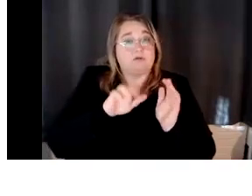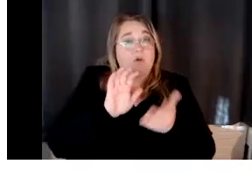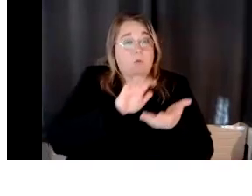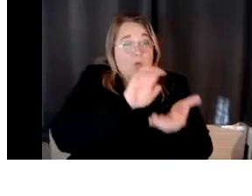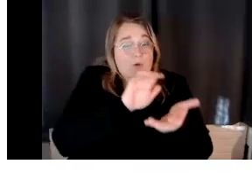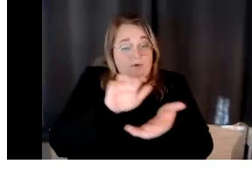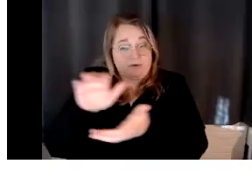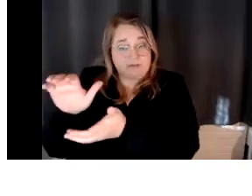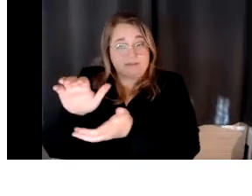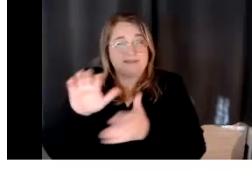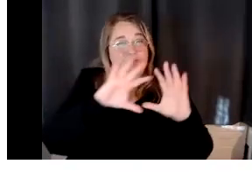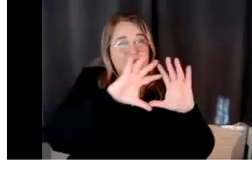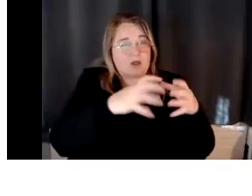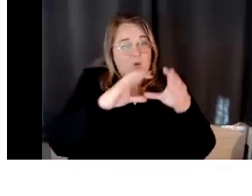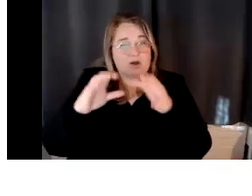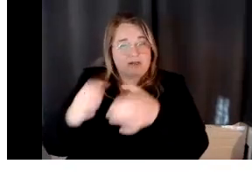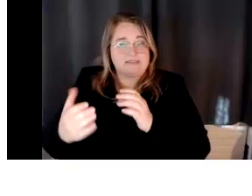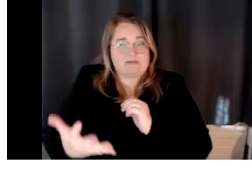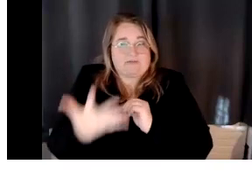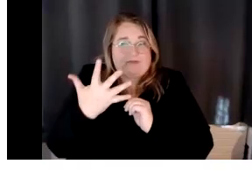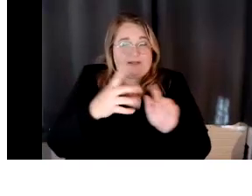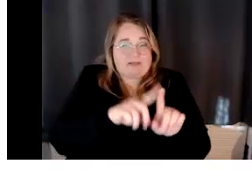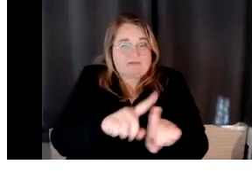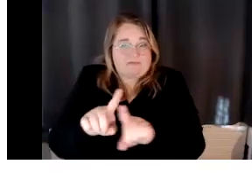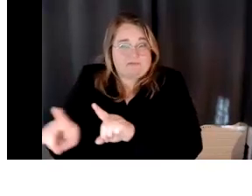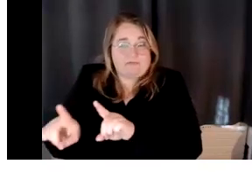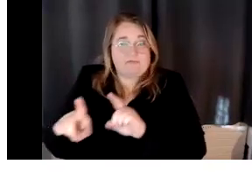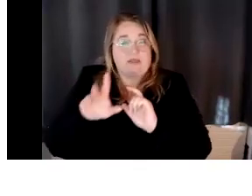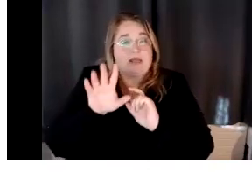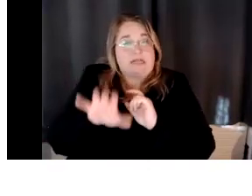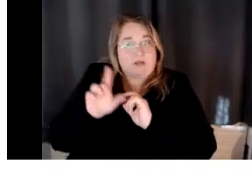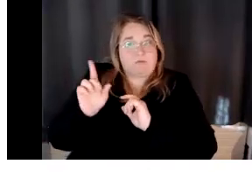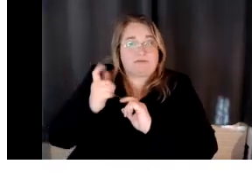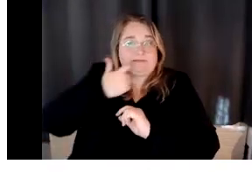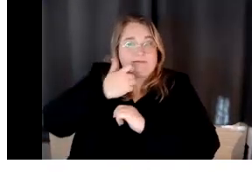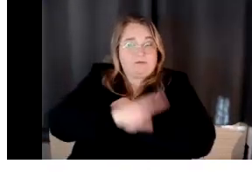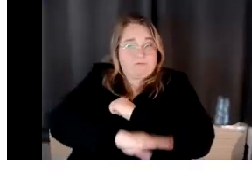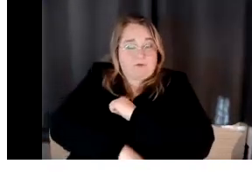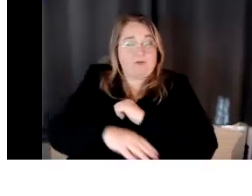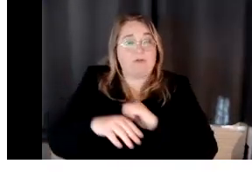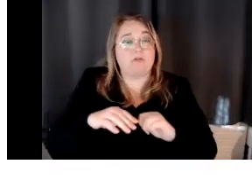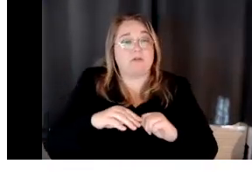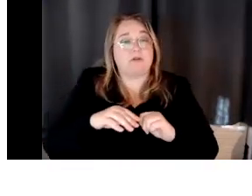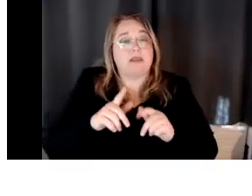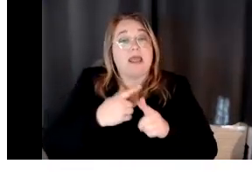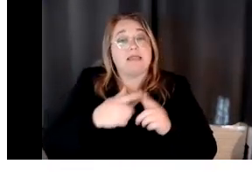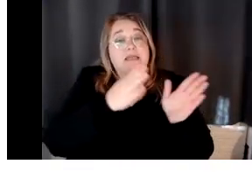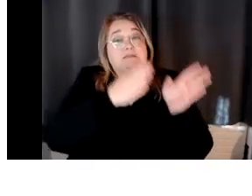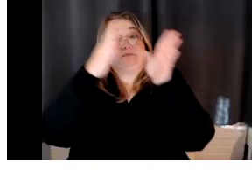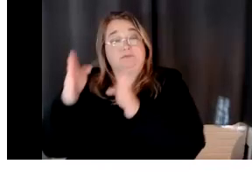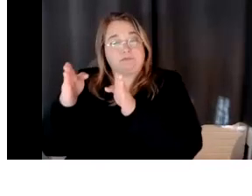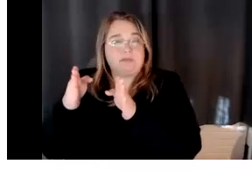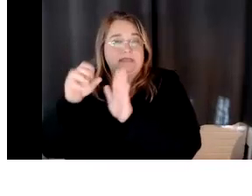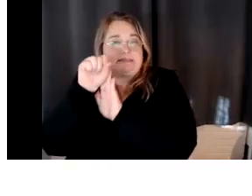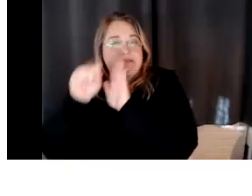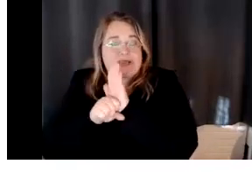And, uh, that process was done in the fall. Um, and then we had state funds. Okay. So the,